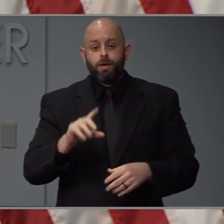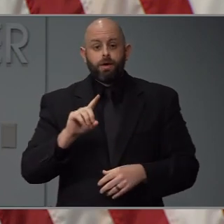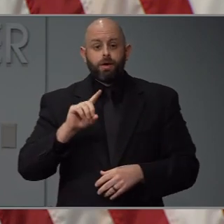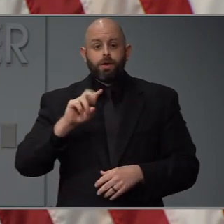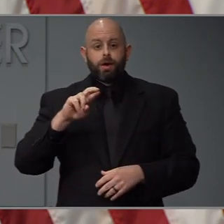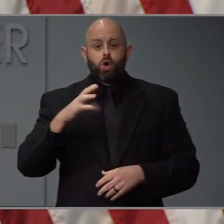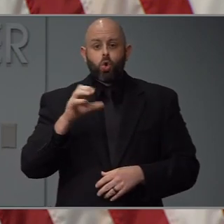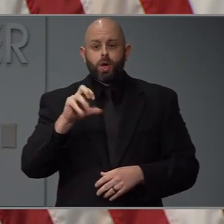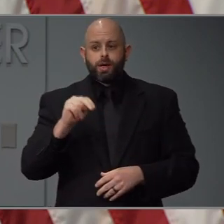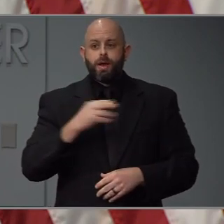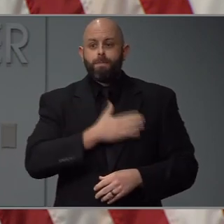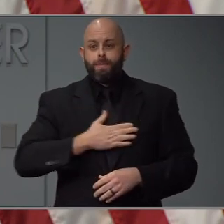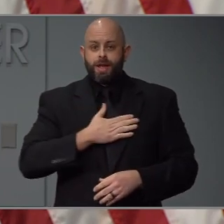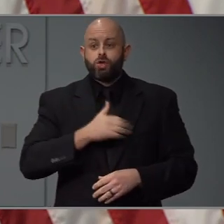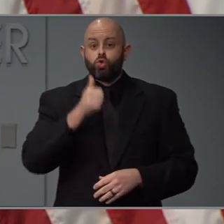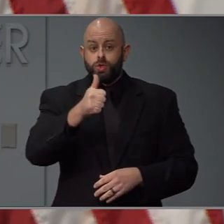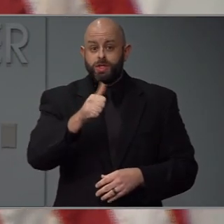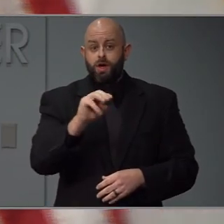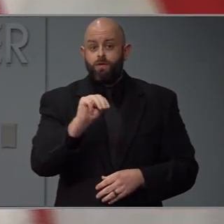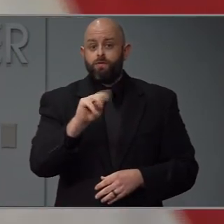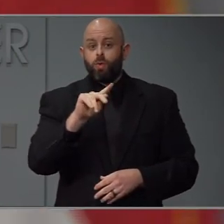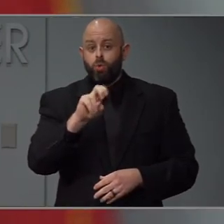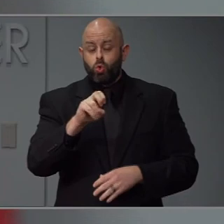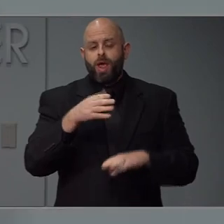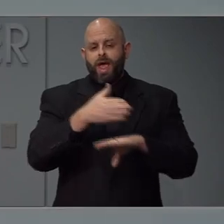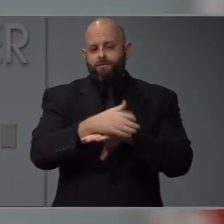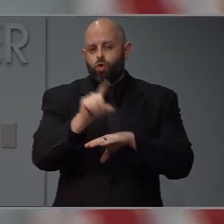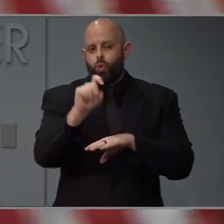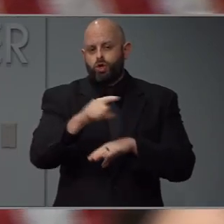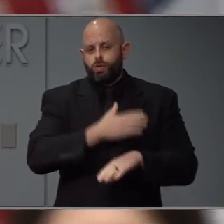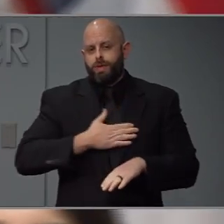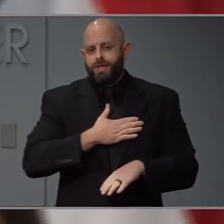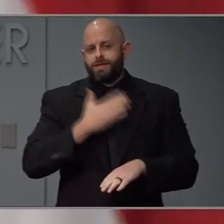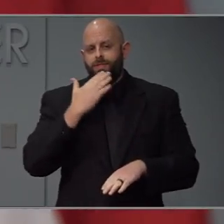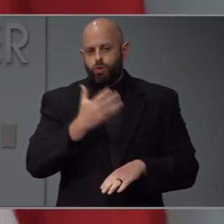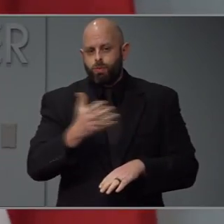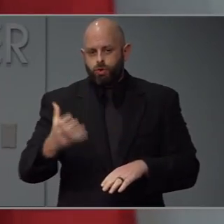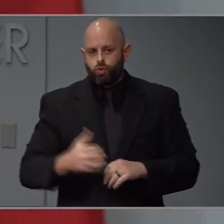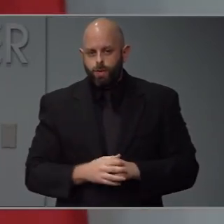To please put yourself on mute after you ask your question. Thanks so much.